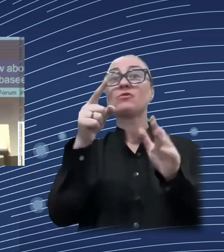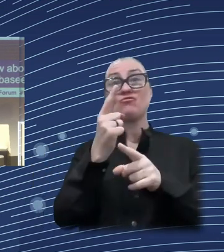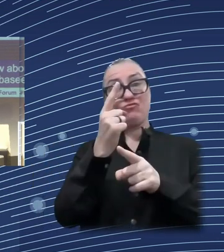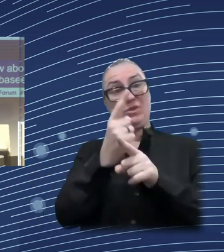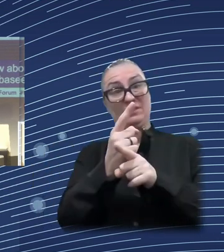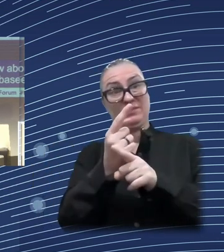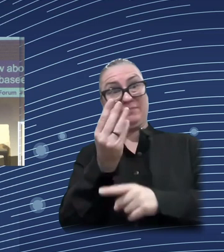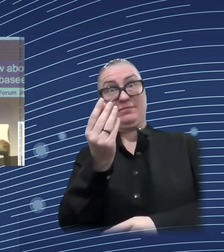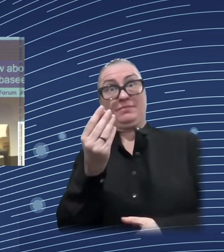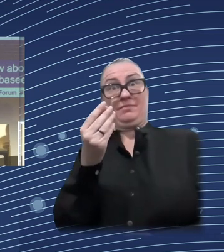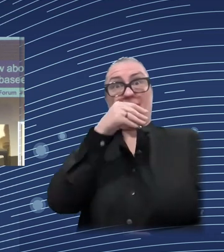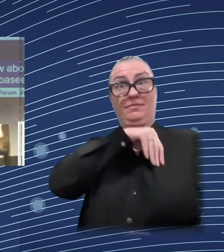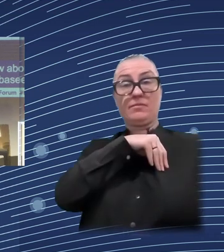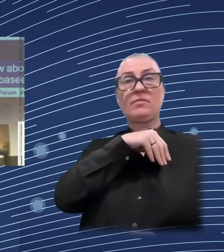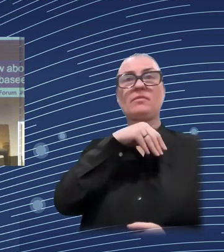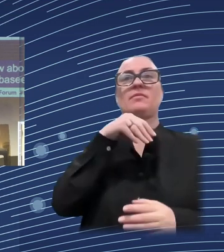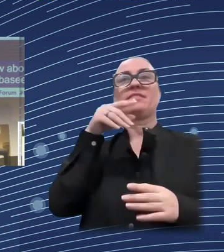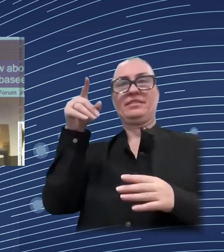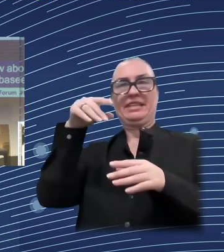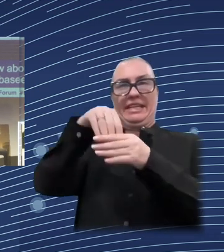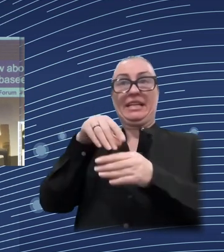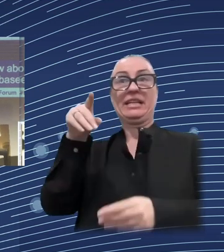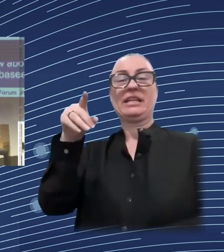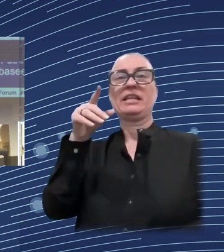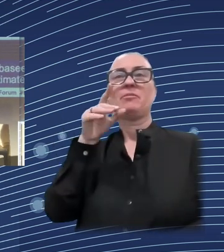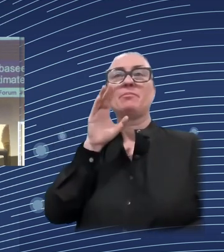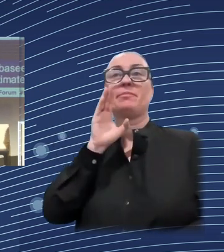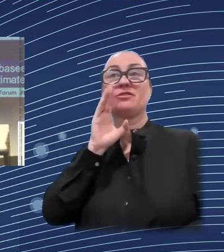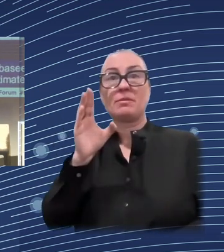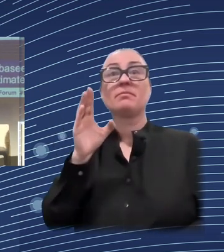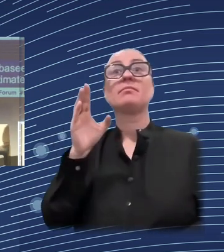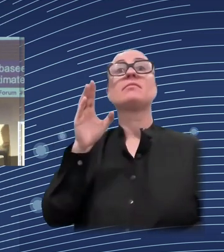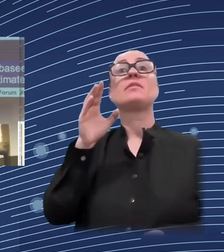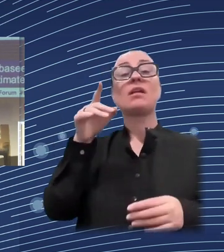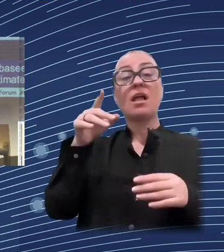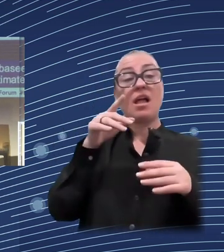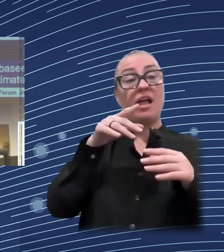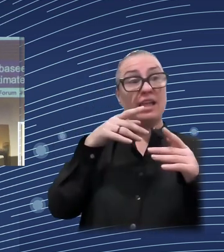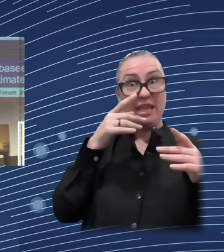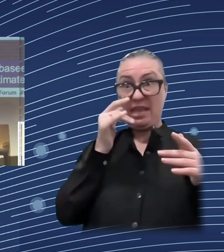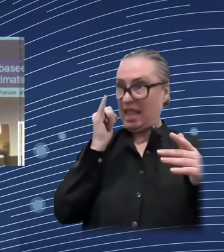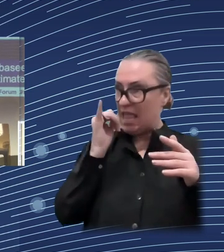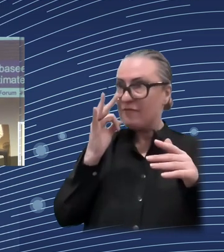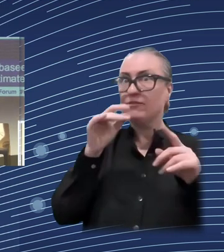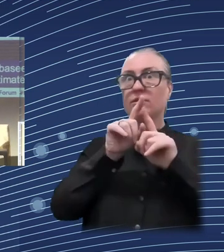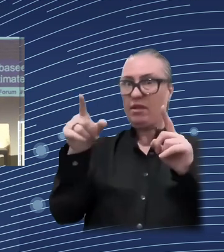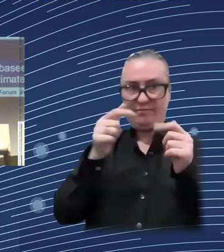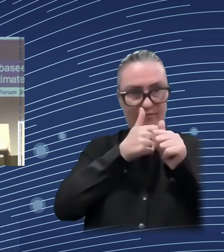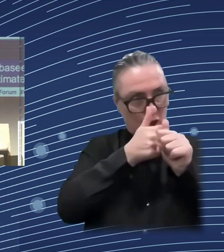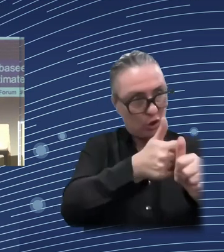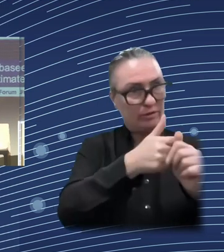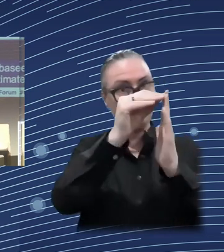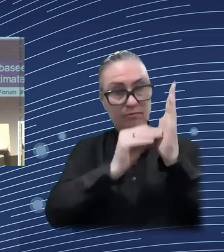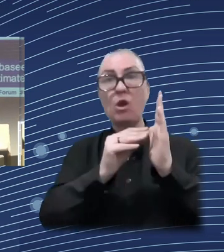which is showing estimate, combining different indicators on energy poverty. So you know that with the energy